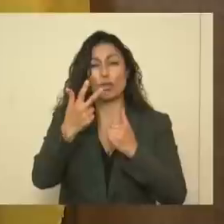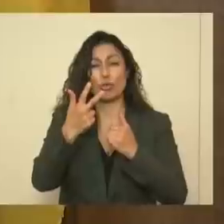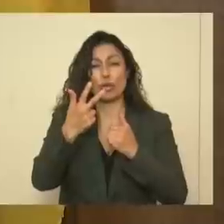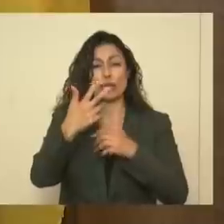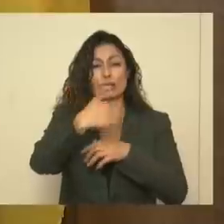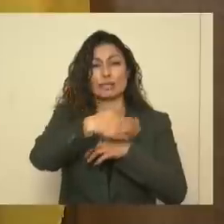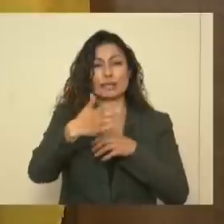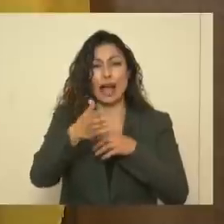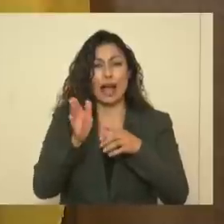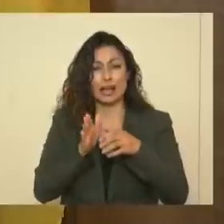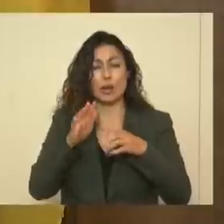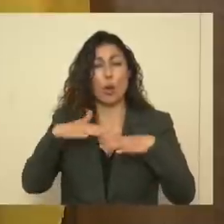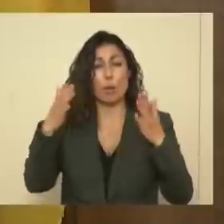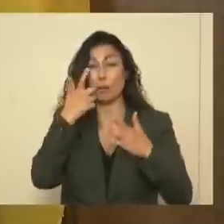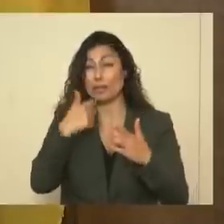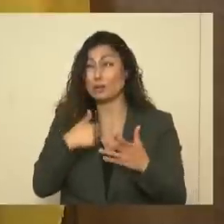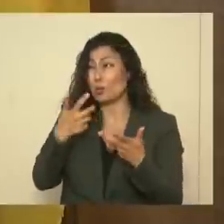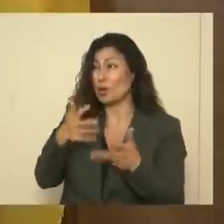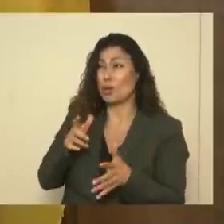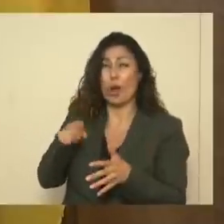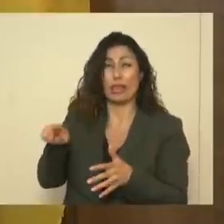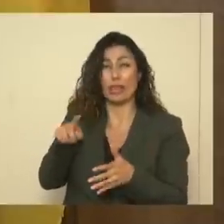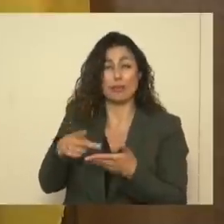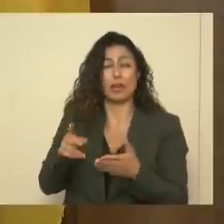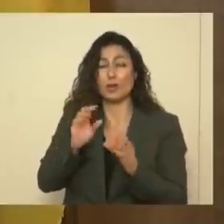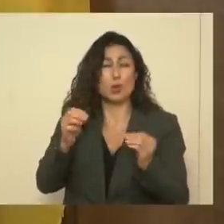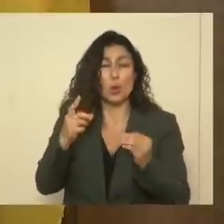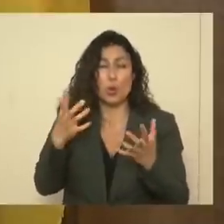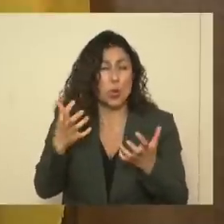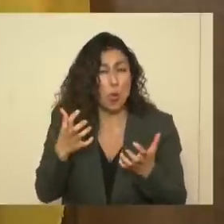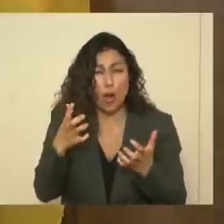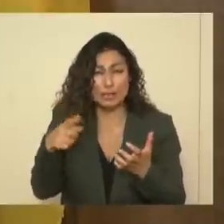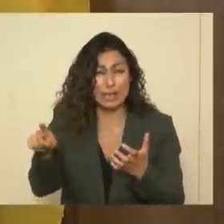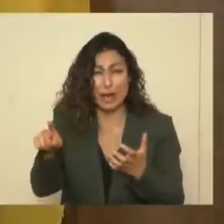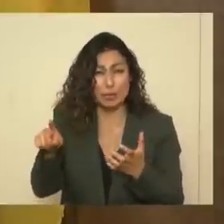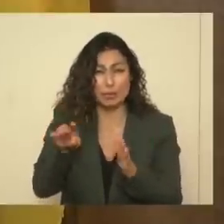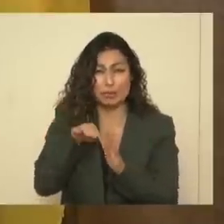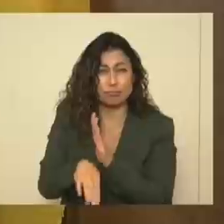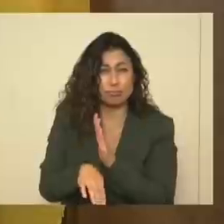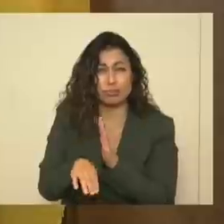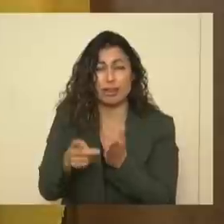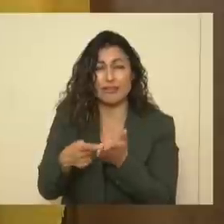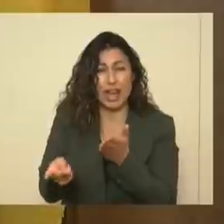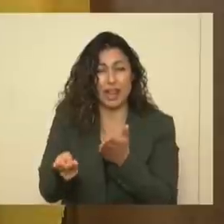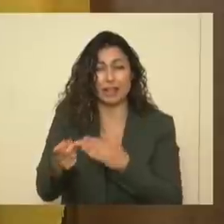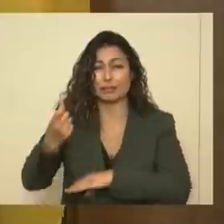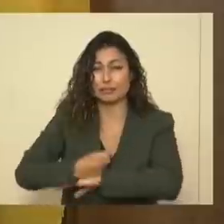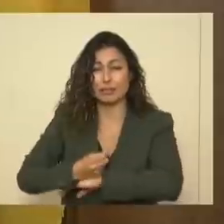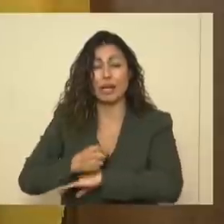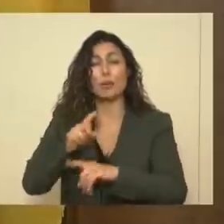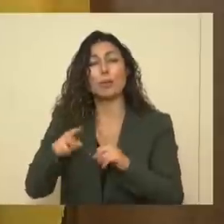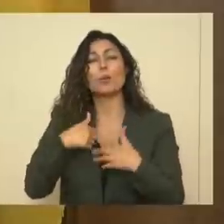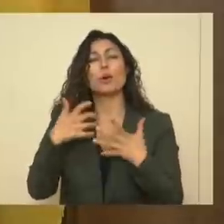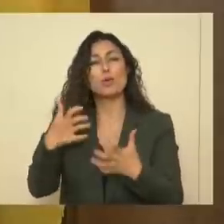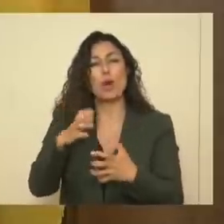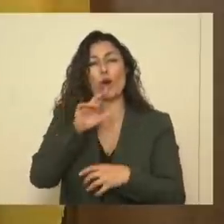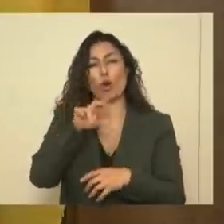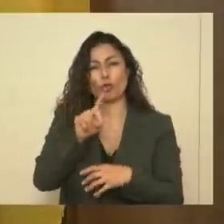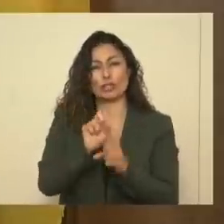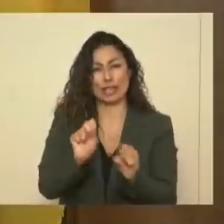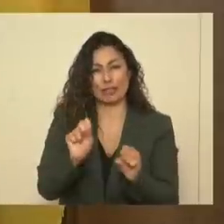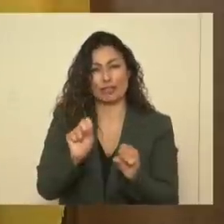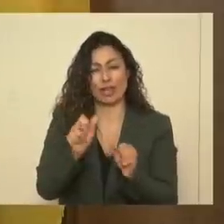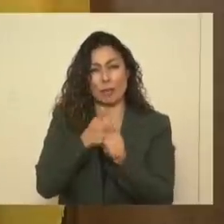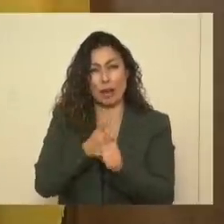don't want them to fail. Nobody wants that. But we do need people to be COVID safe and compliant because if they're not,